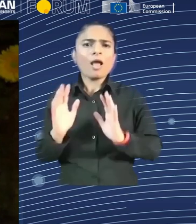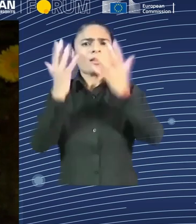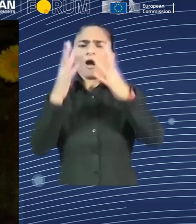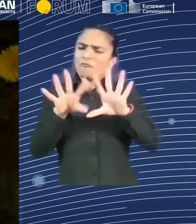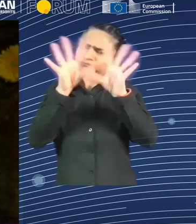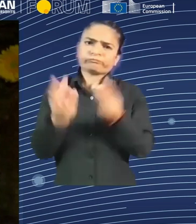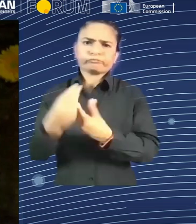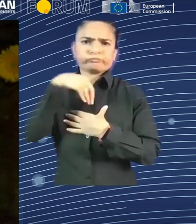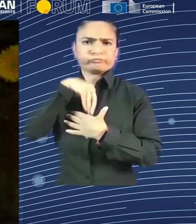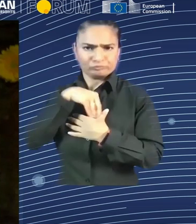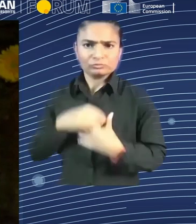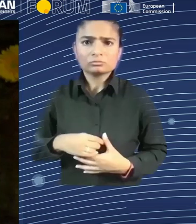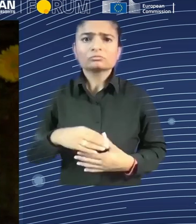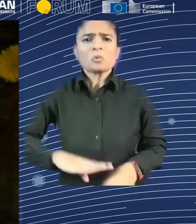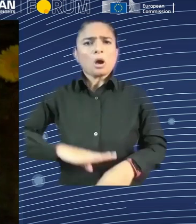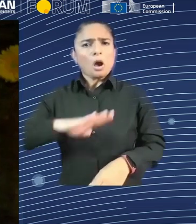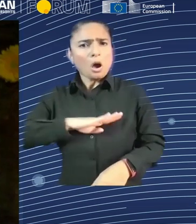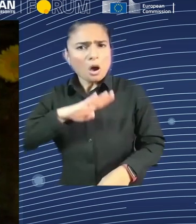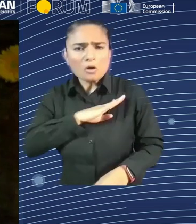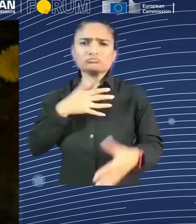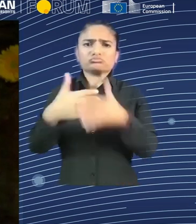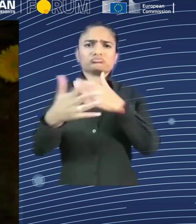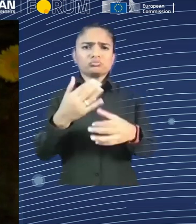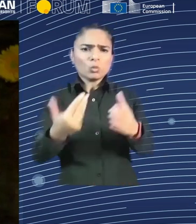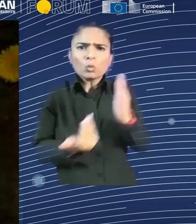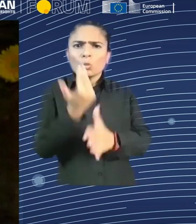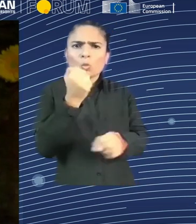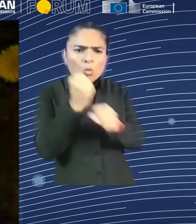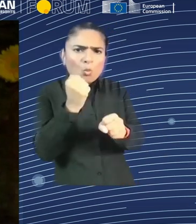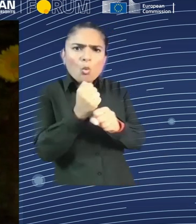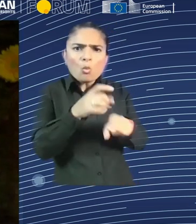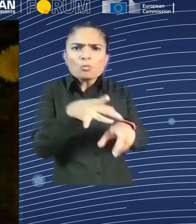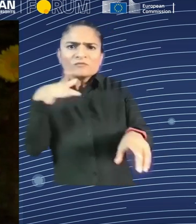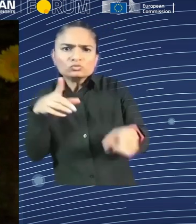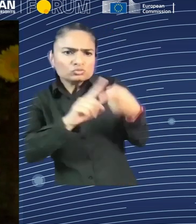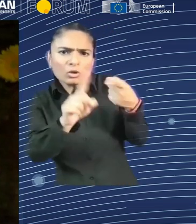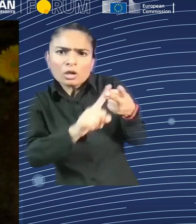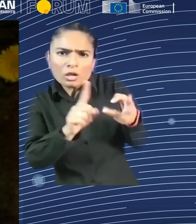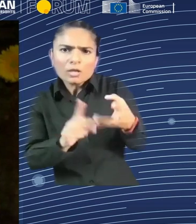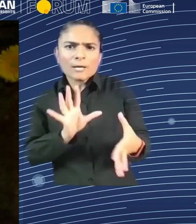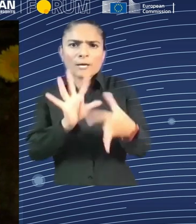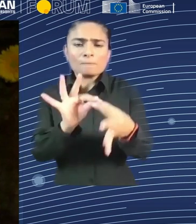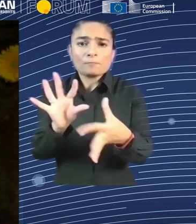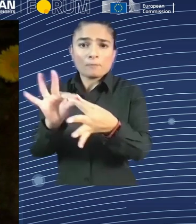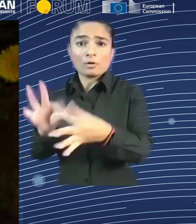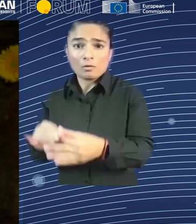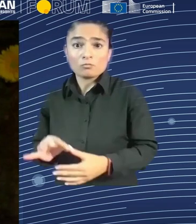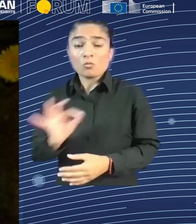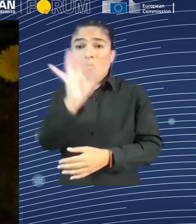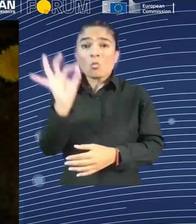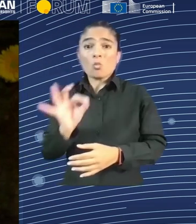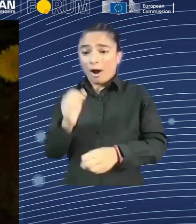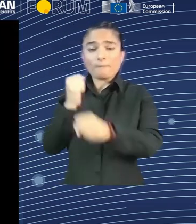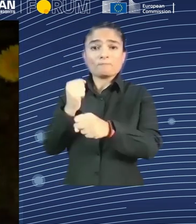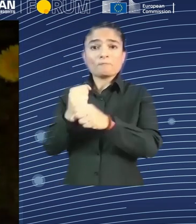to the new digital area and with elderly people, as Professor Russell said before, we are investing